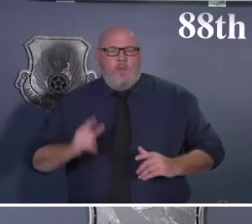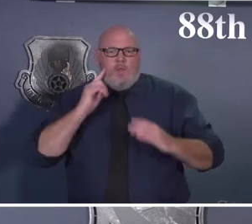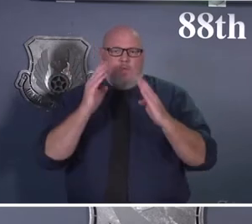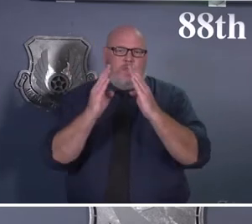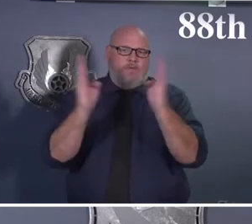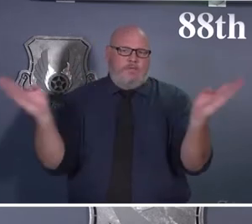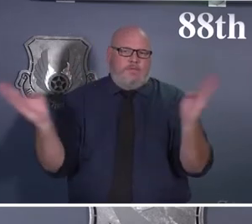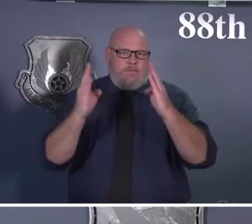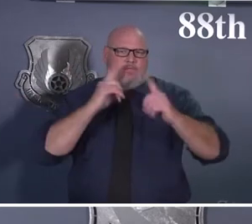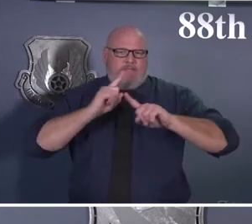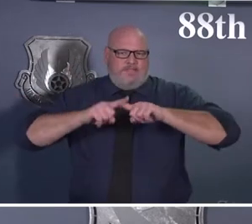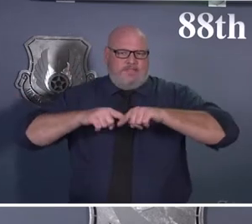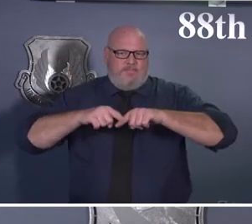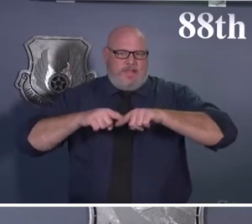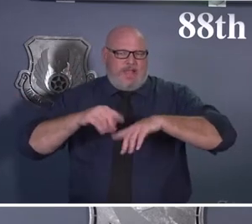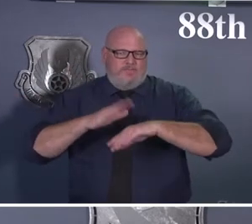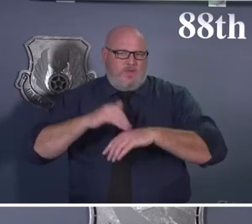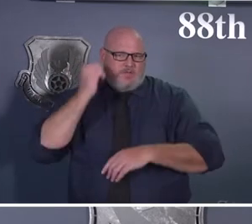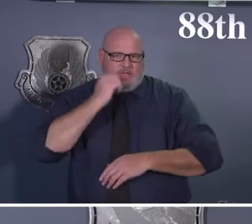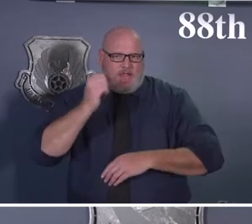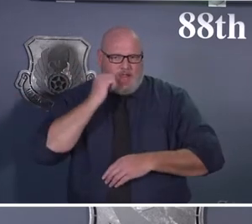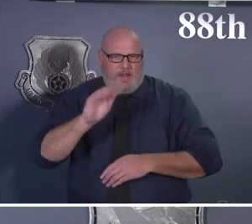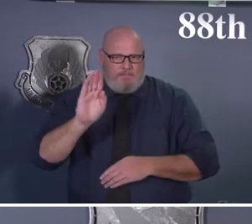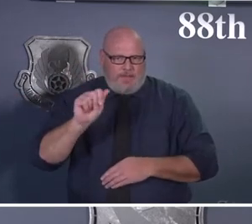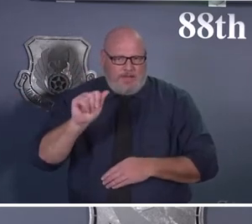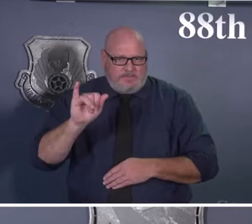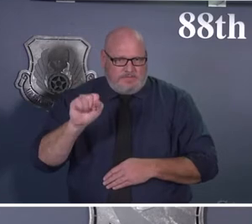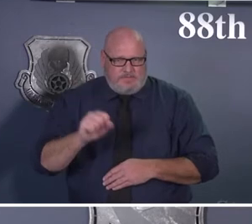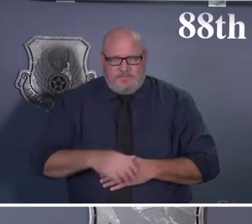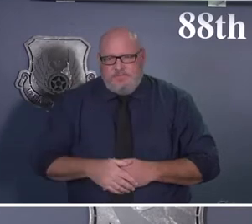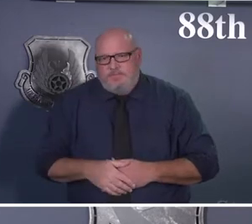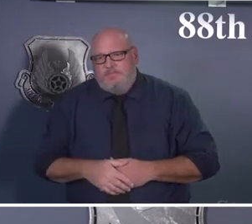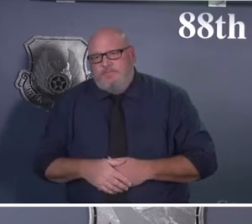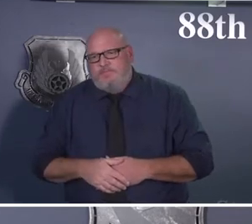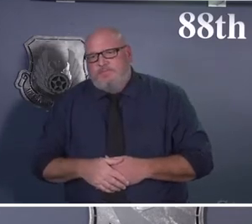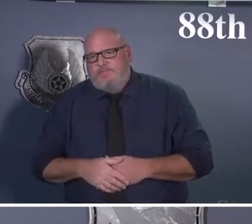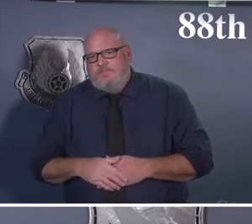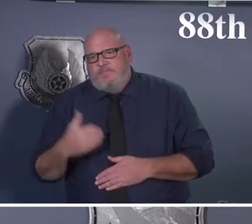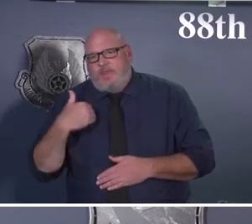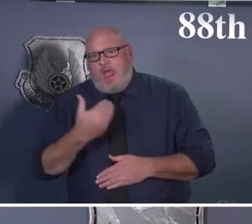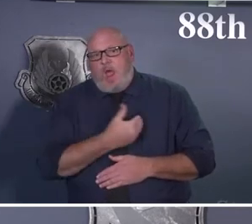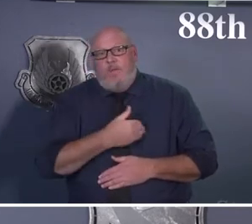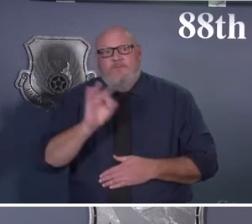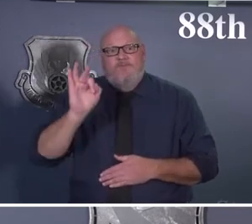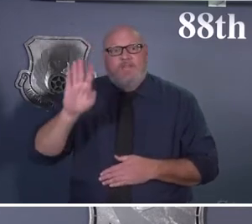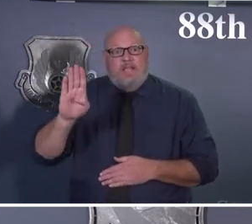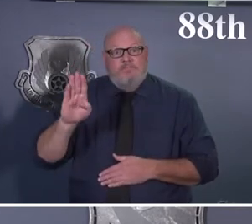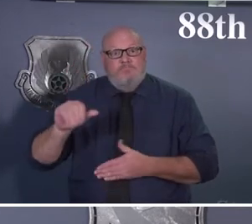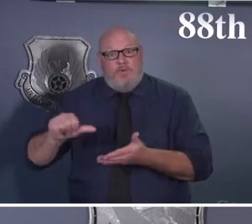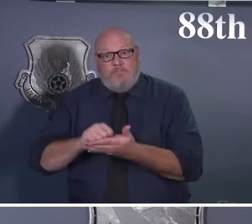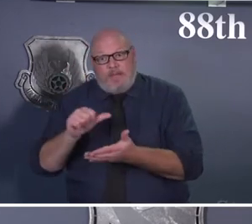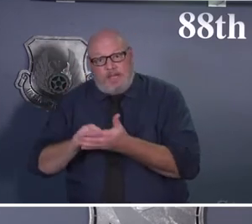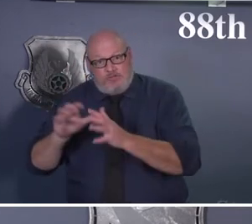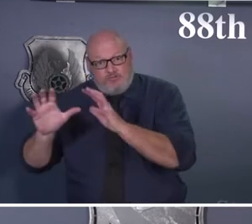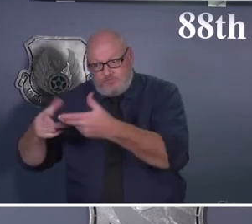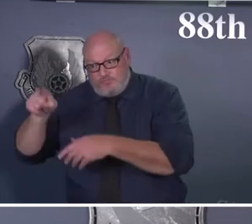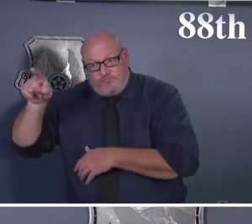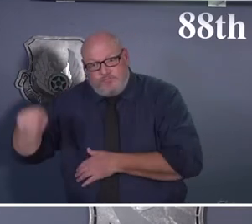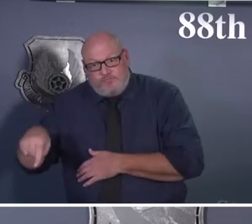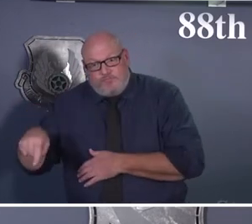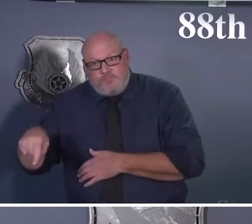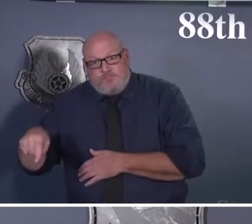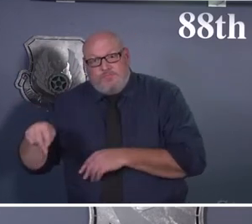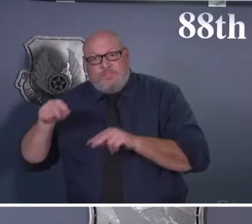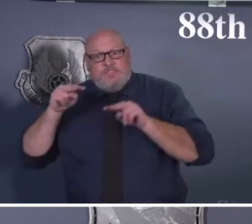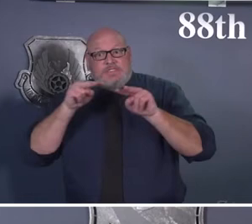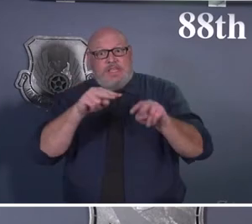for support webpage as well as our Facebook page to make sure you see what's open and what's closed. If a facility is closed,